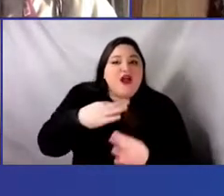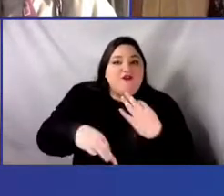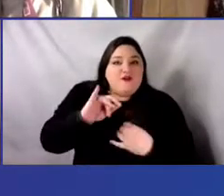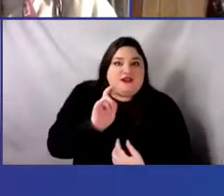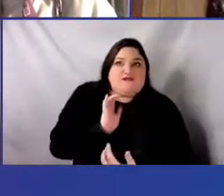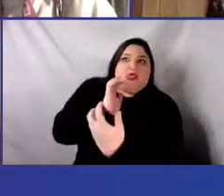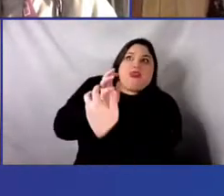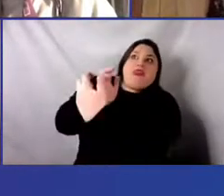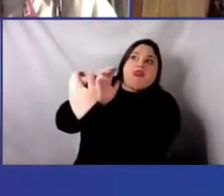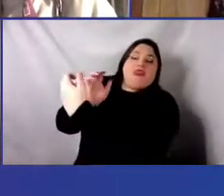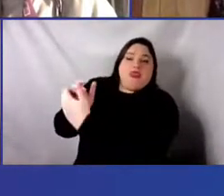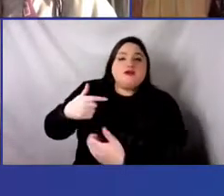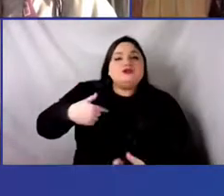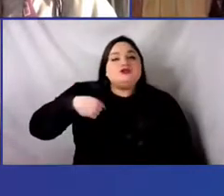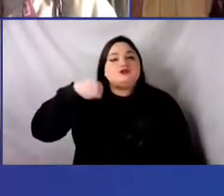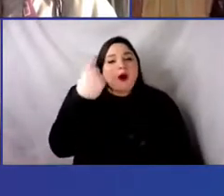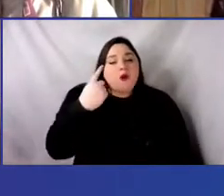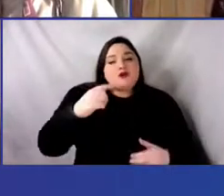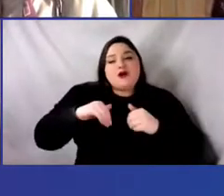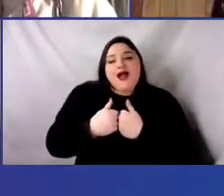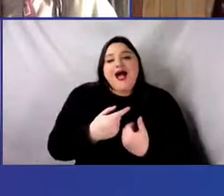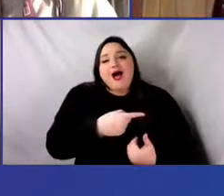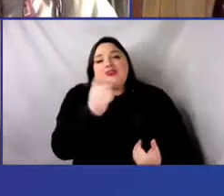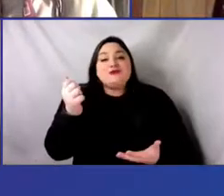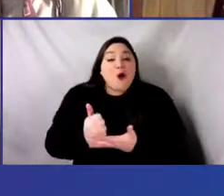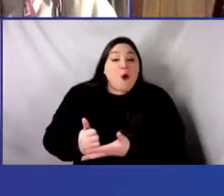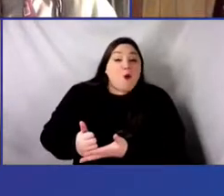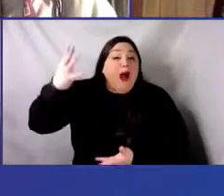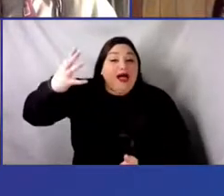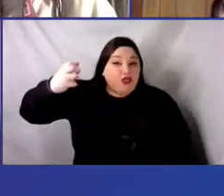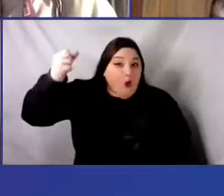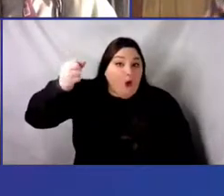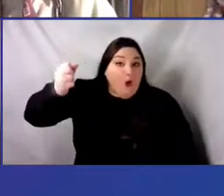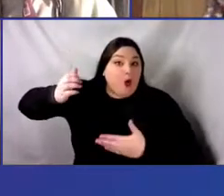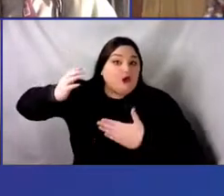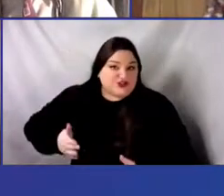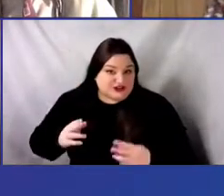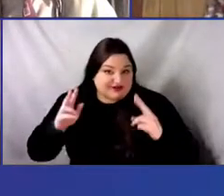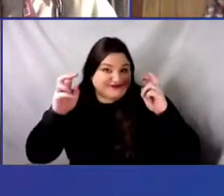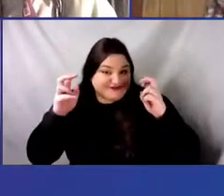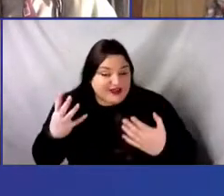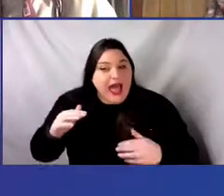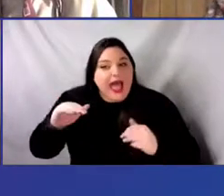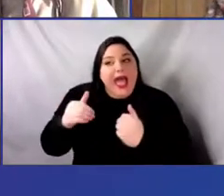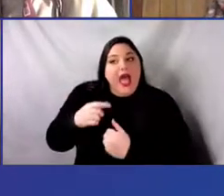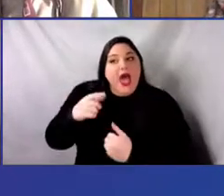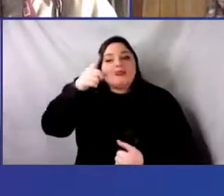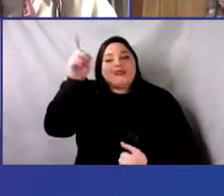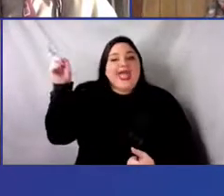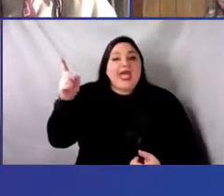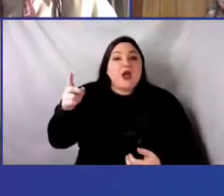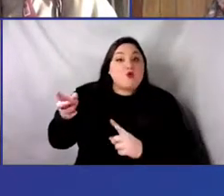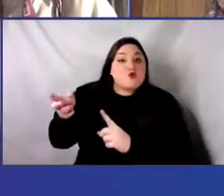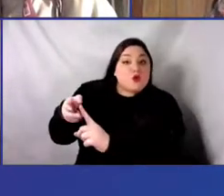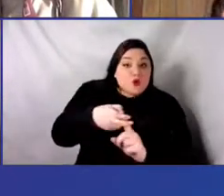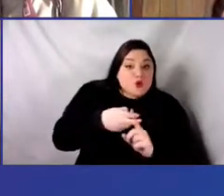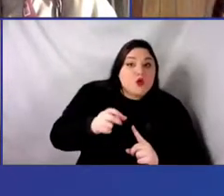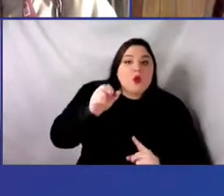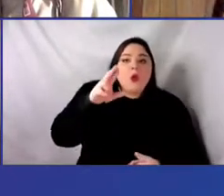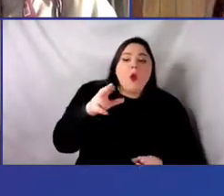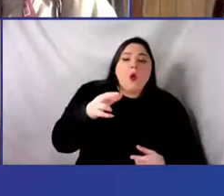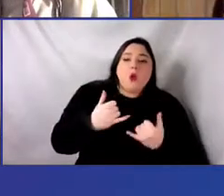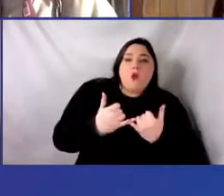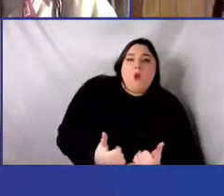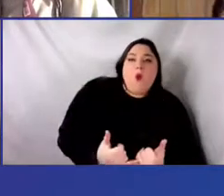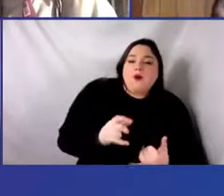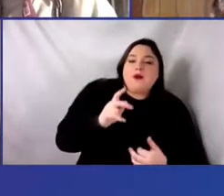wealth holders, I'll say it broadly, whoever's holding resources are recruiting and rewarding dance makers for reproducing certain ideals.